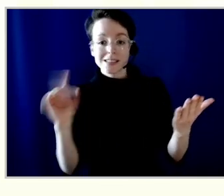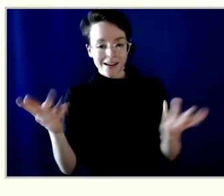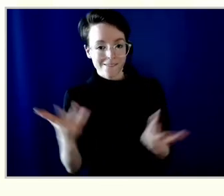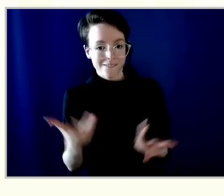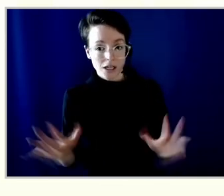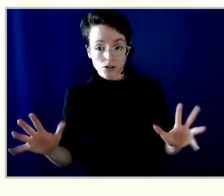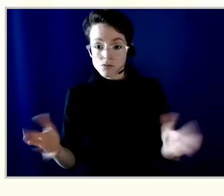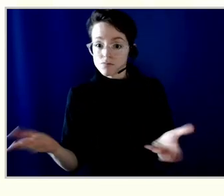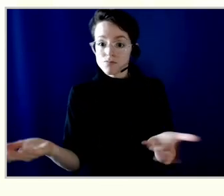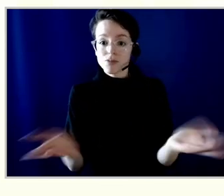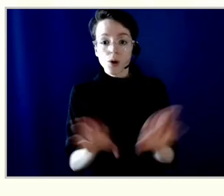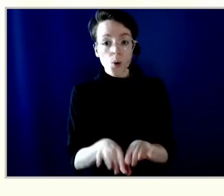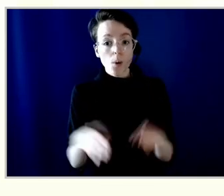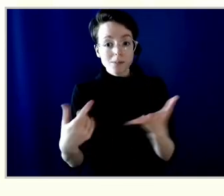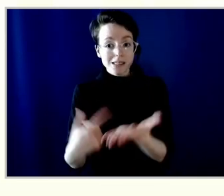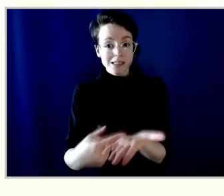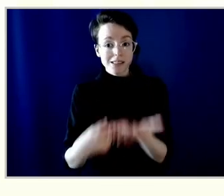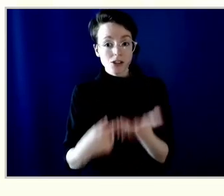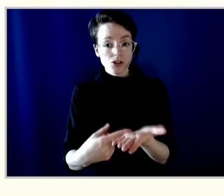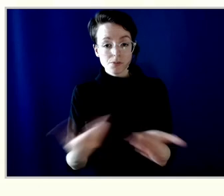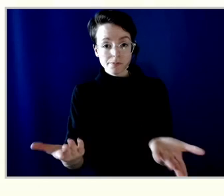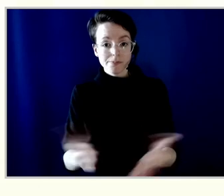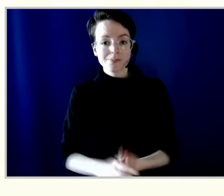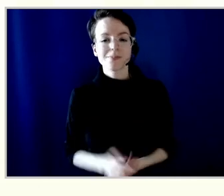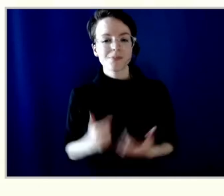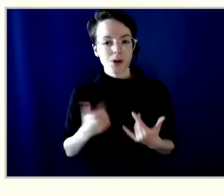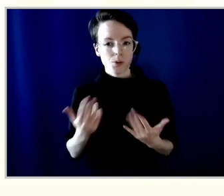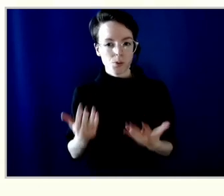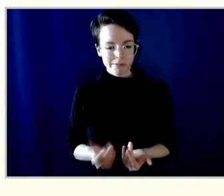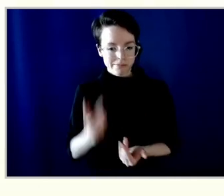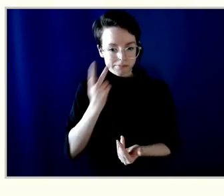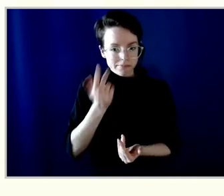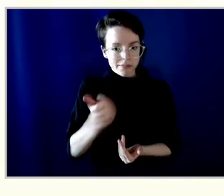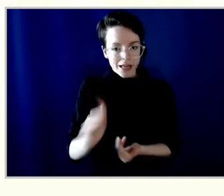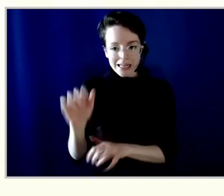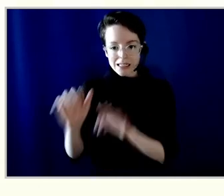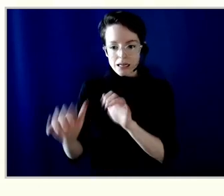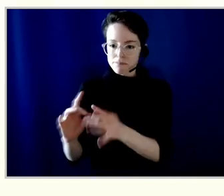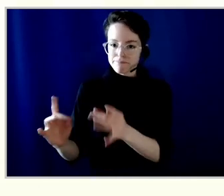discussion? I'll wait a few moments for any of you who are typing.